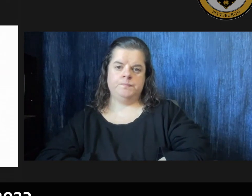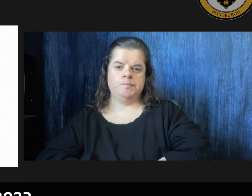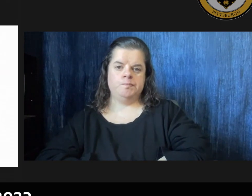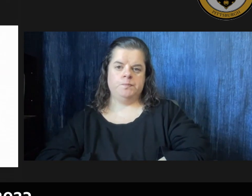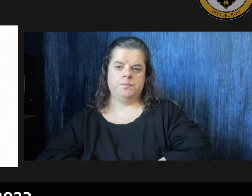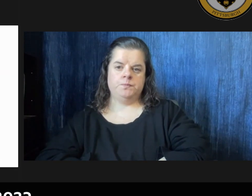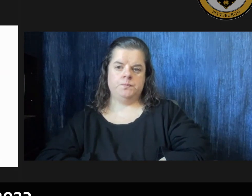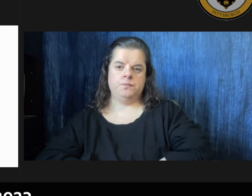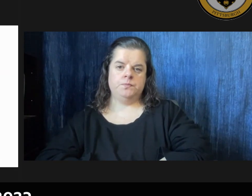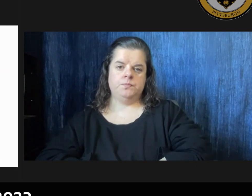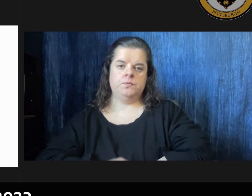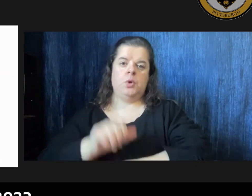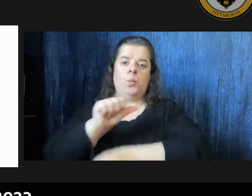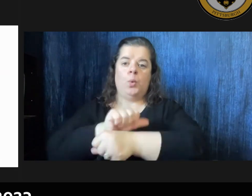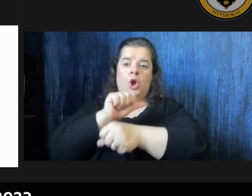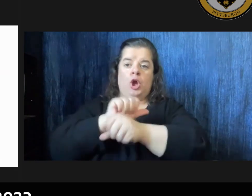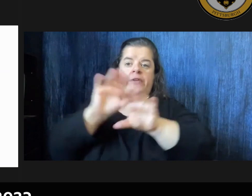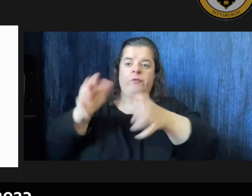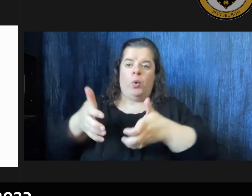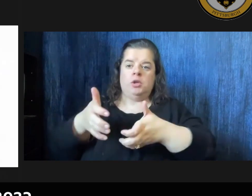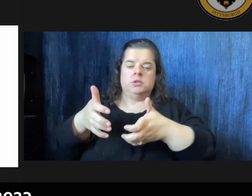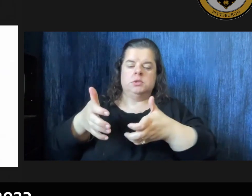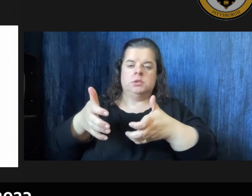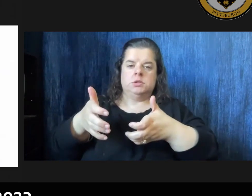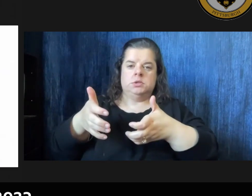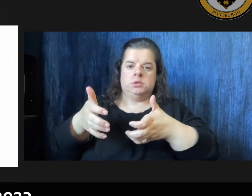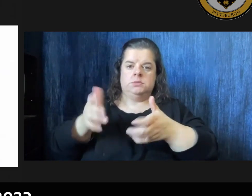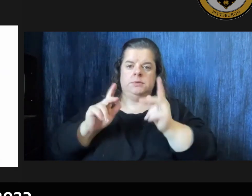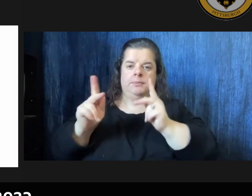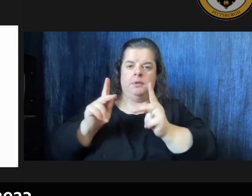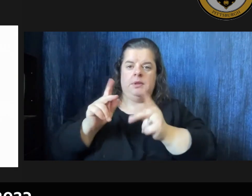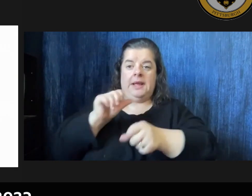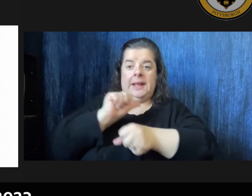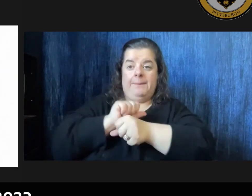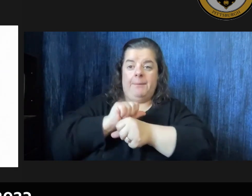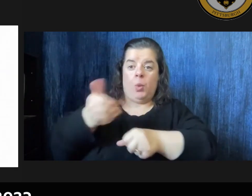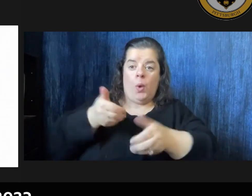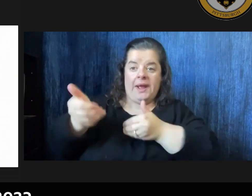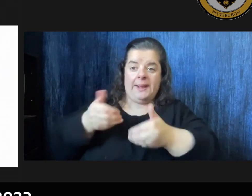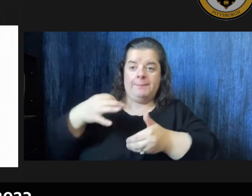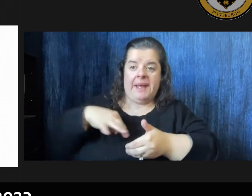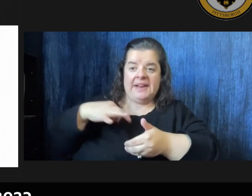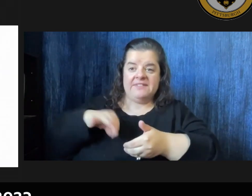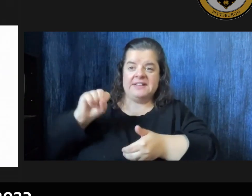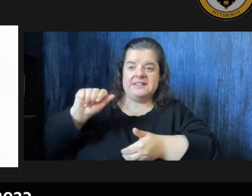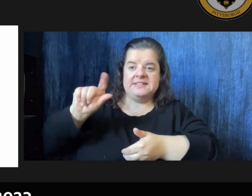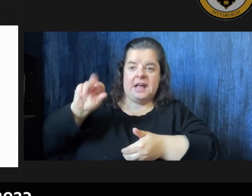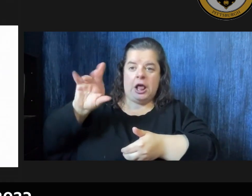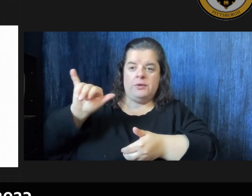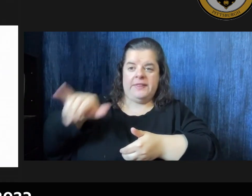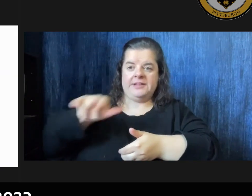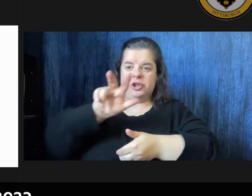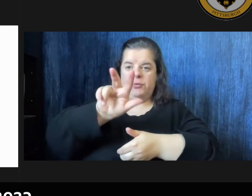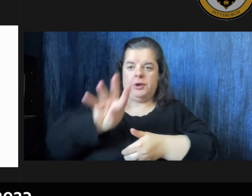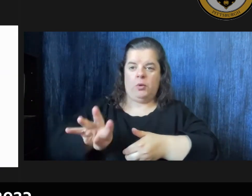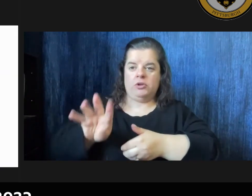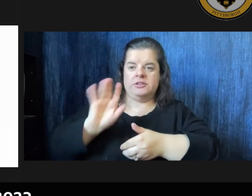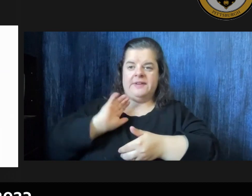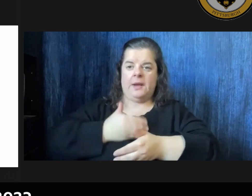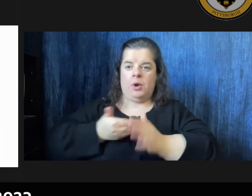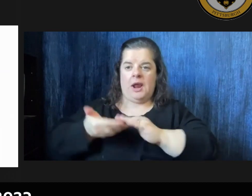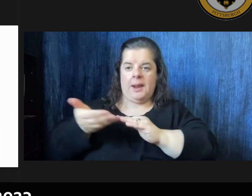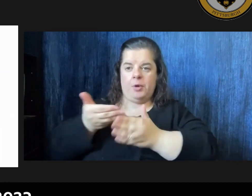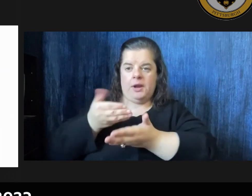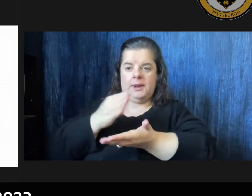moving on to the workforce since as we mentioned employee salaries and benefits make up three quarters of our operating budget the